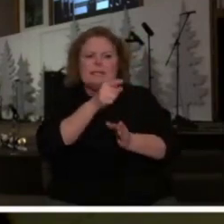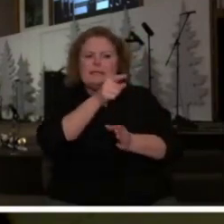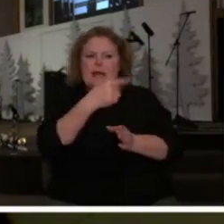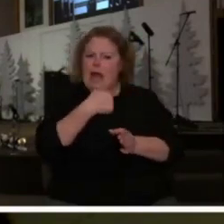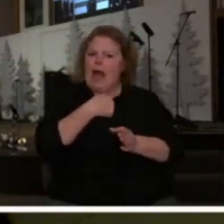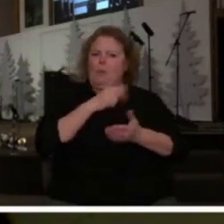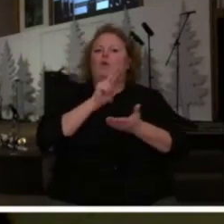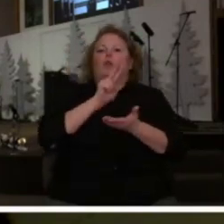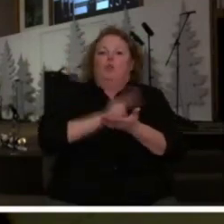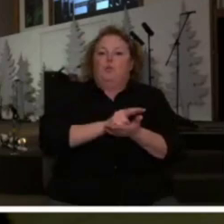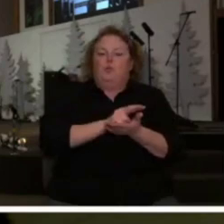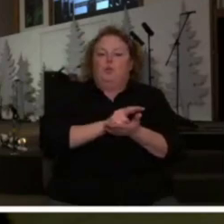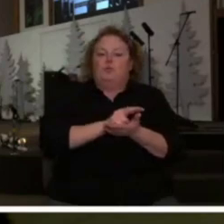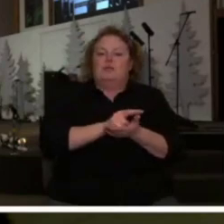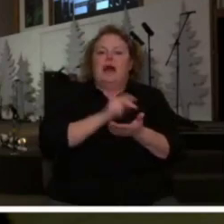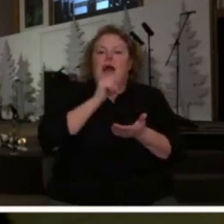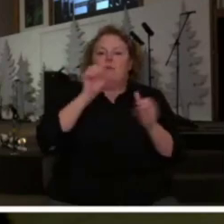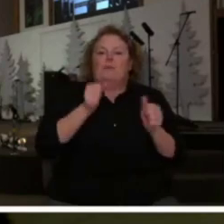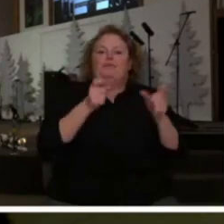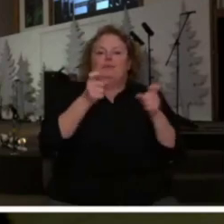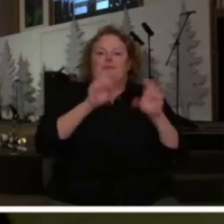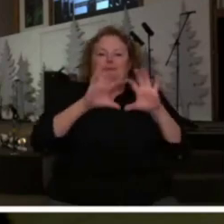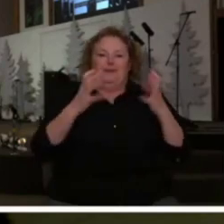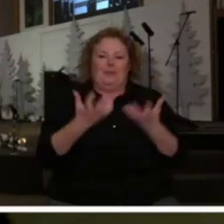lose his ability to manipulate the world